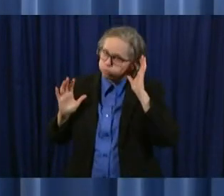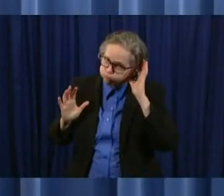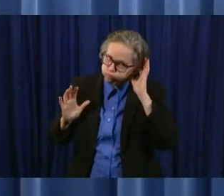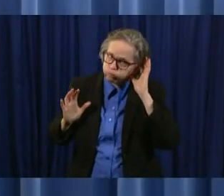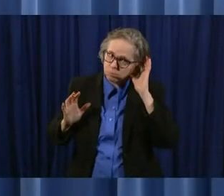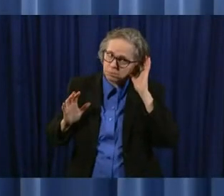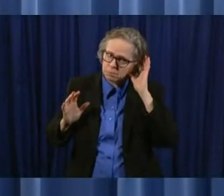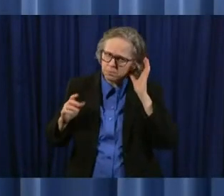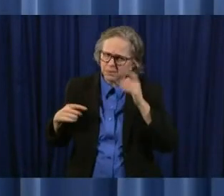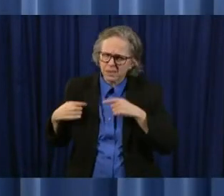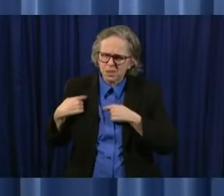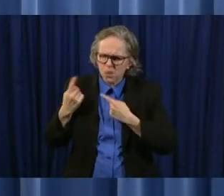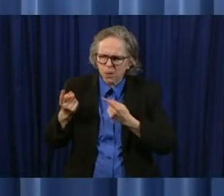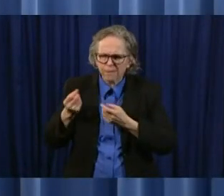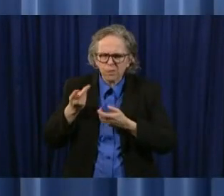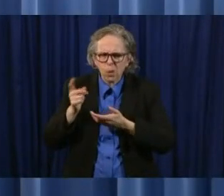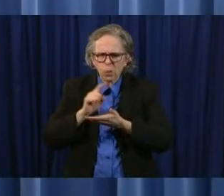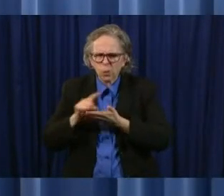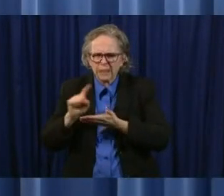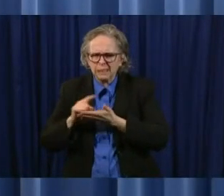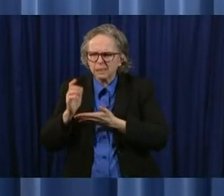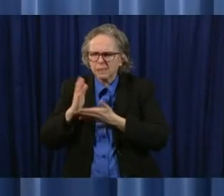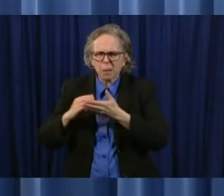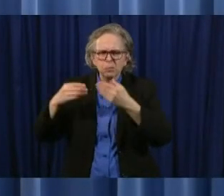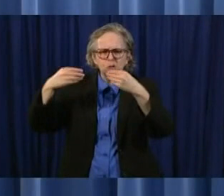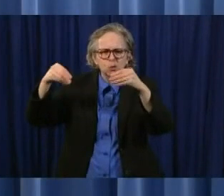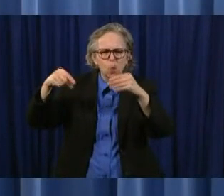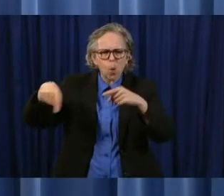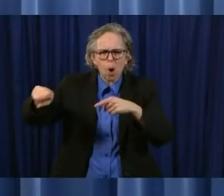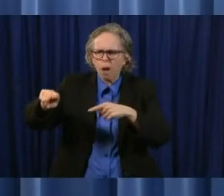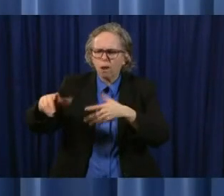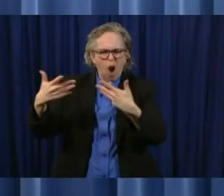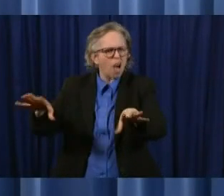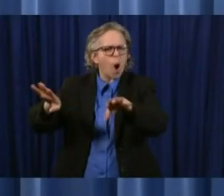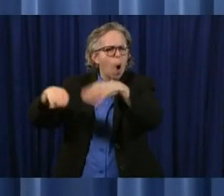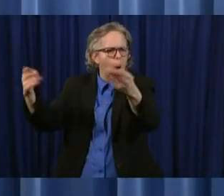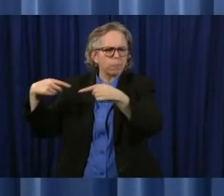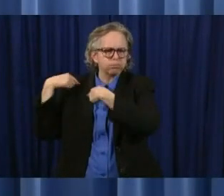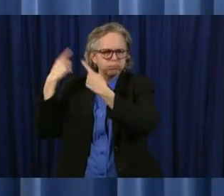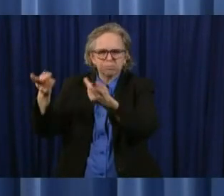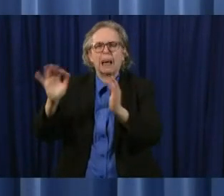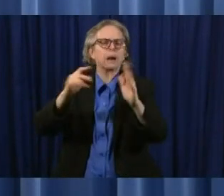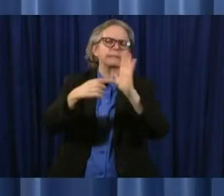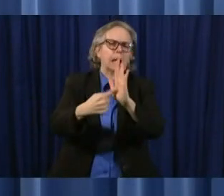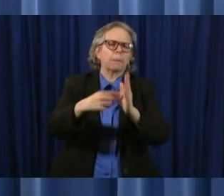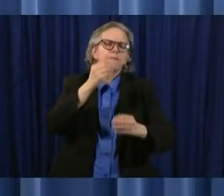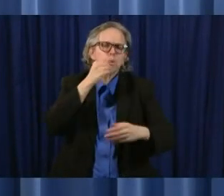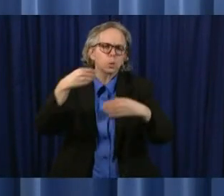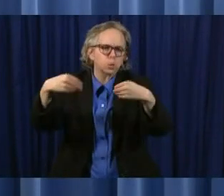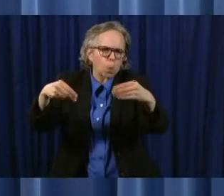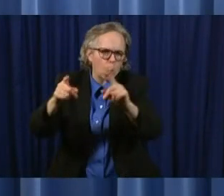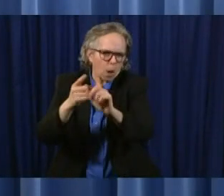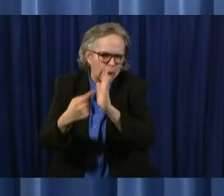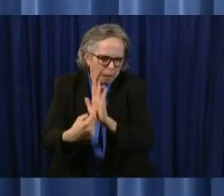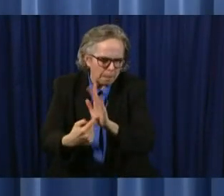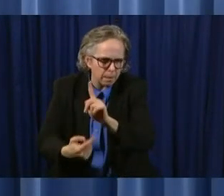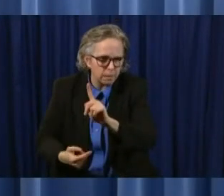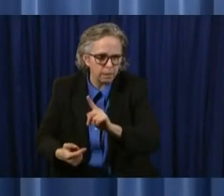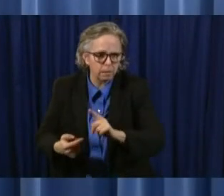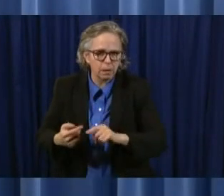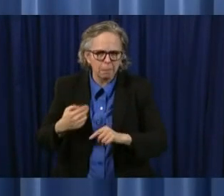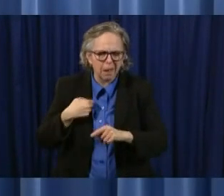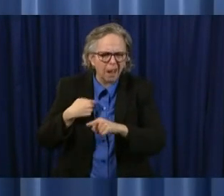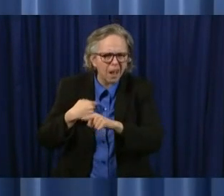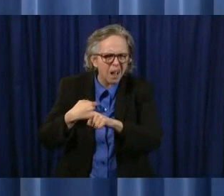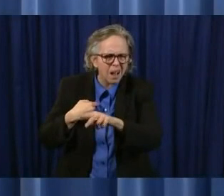open uh grocery stores for example i've heard from a lot of my fellow ohioans and